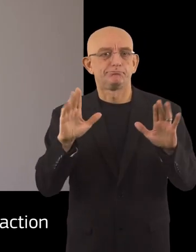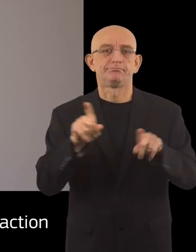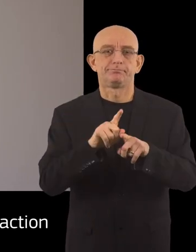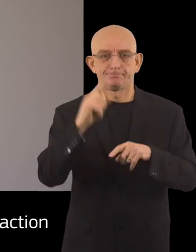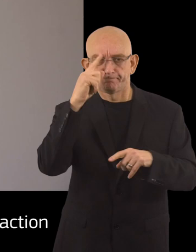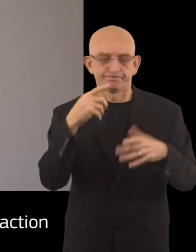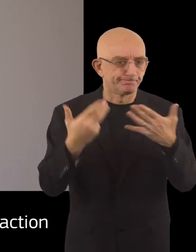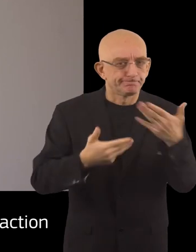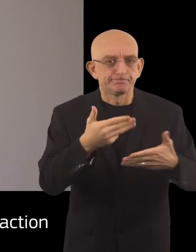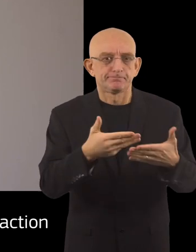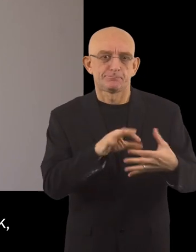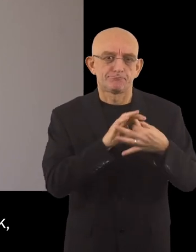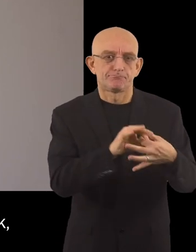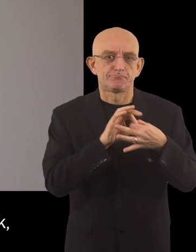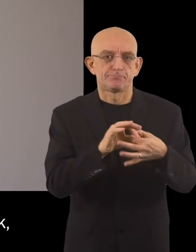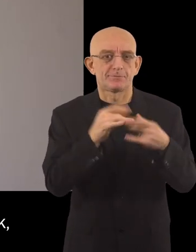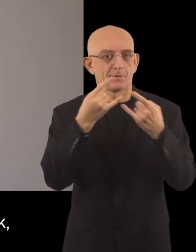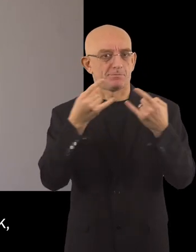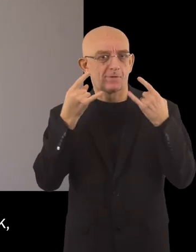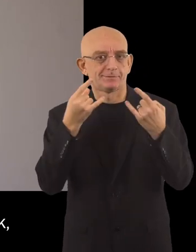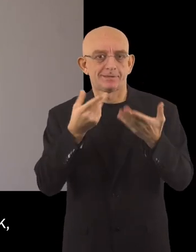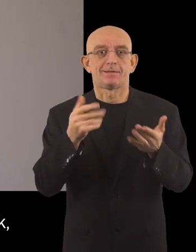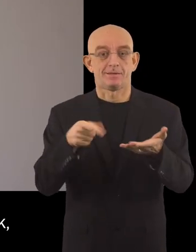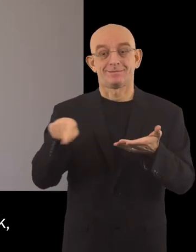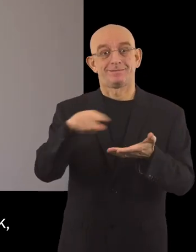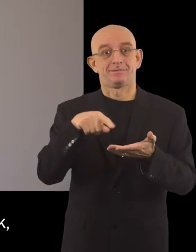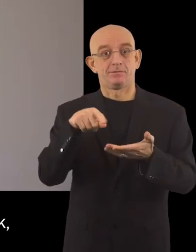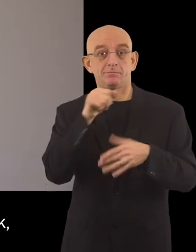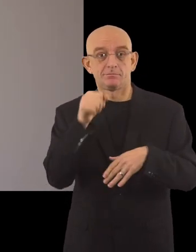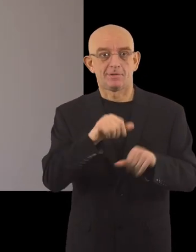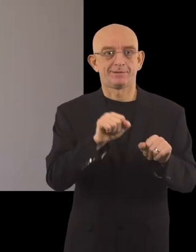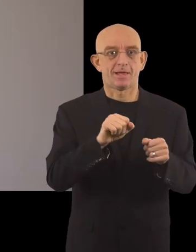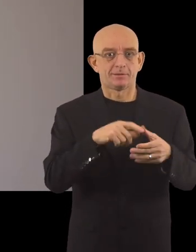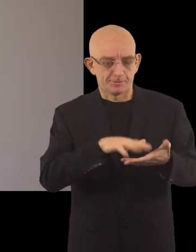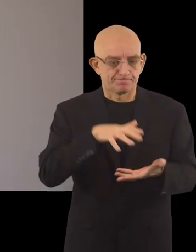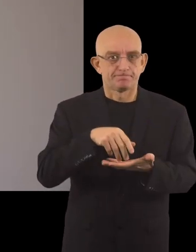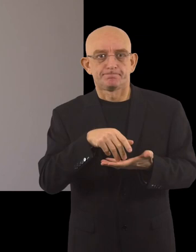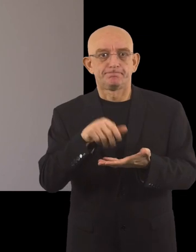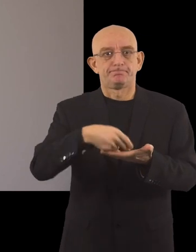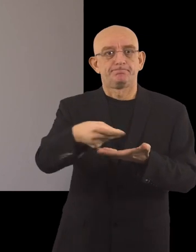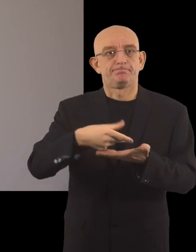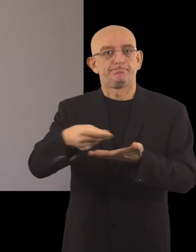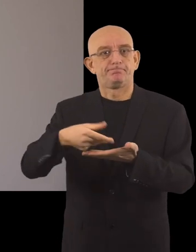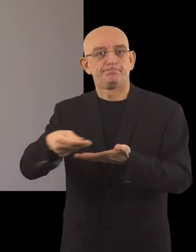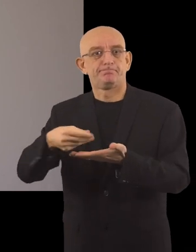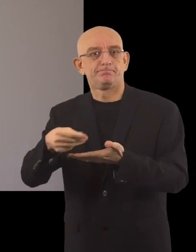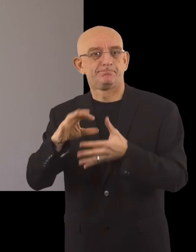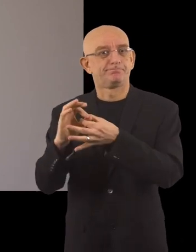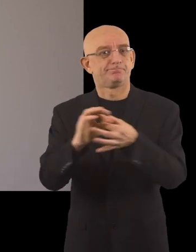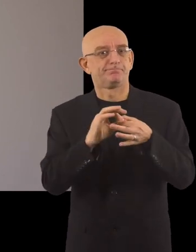the Mask of Senioro Action, during which seniors were selling face masks for their peers.